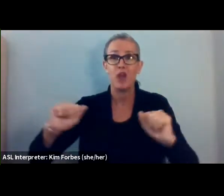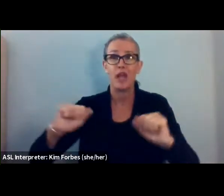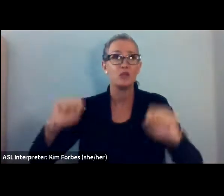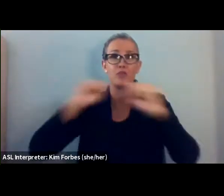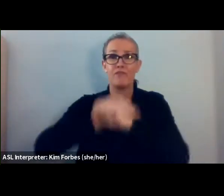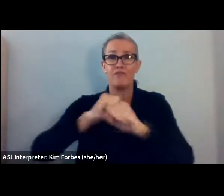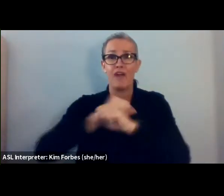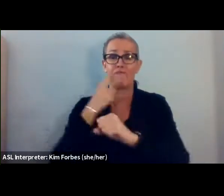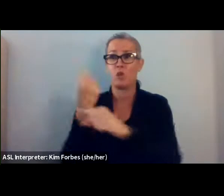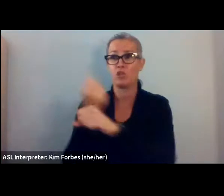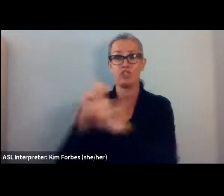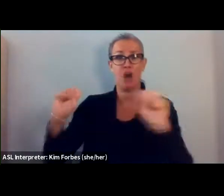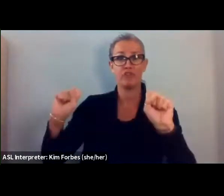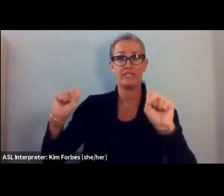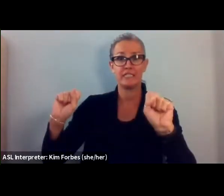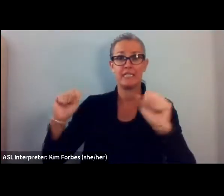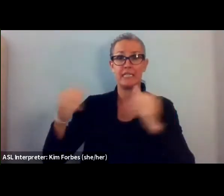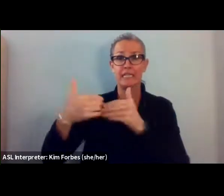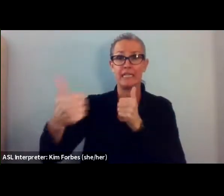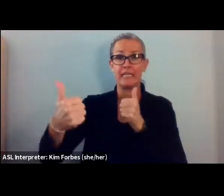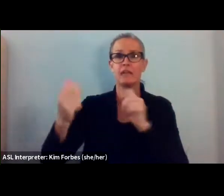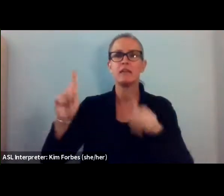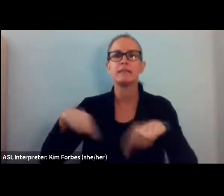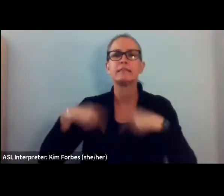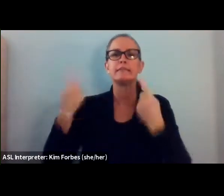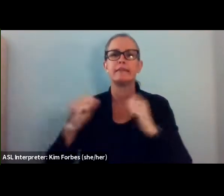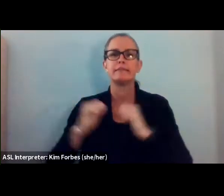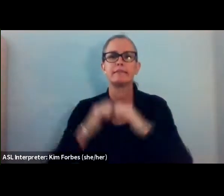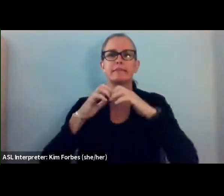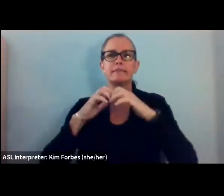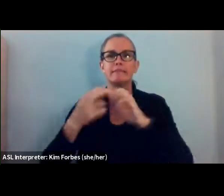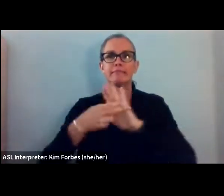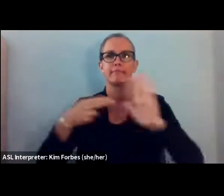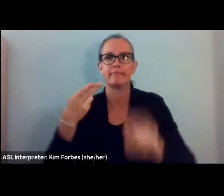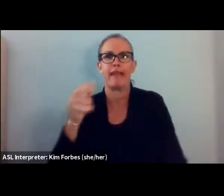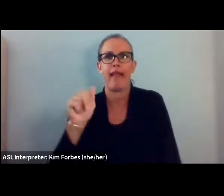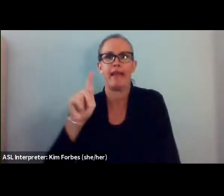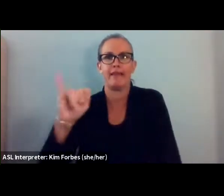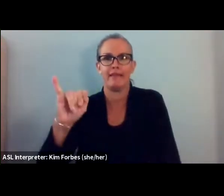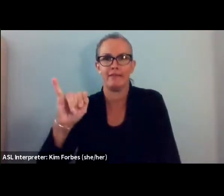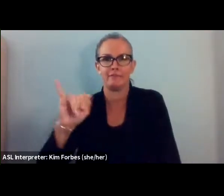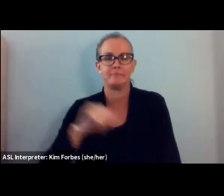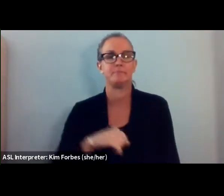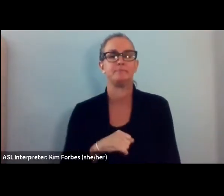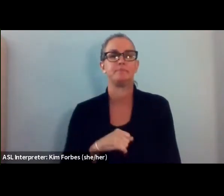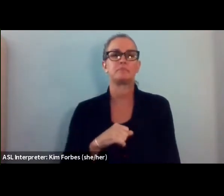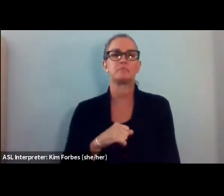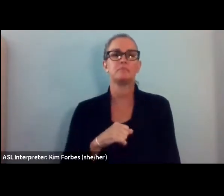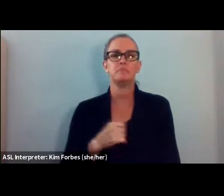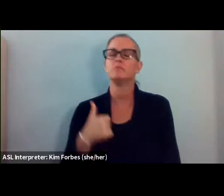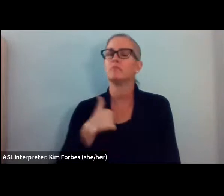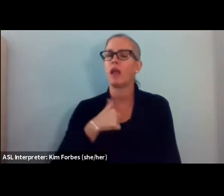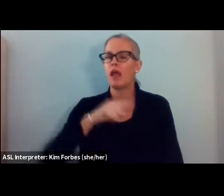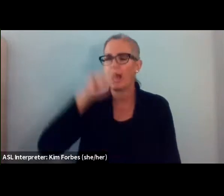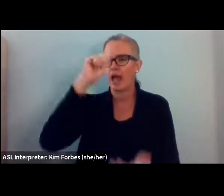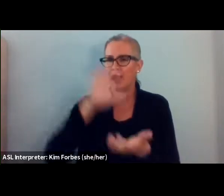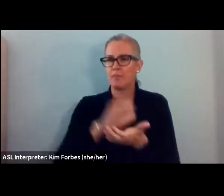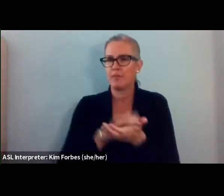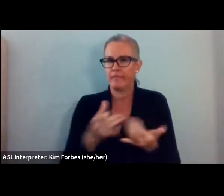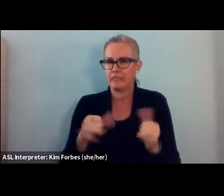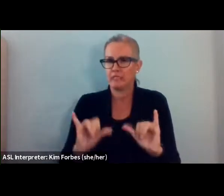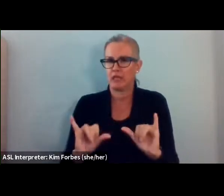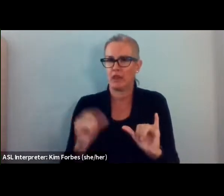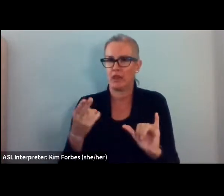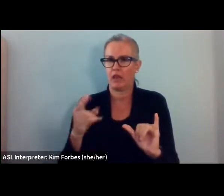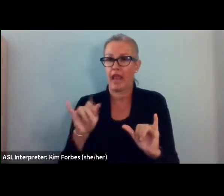since its inception. And Haiti, I believe, is still paying for its